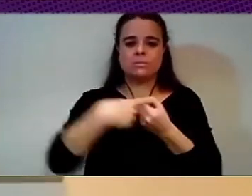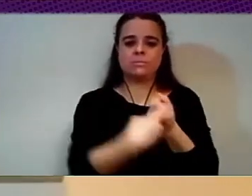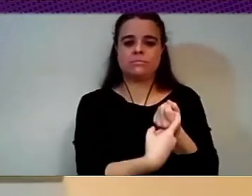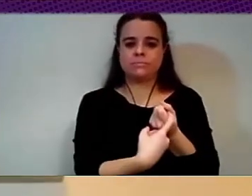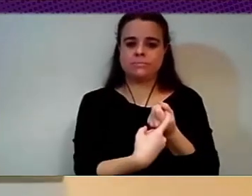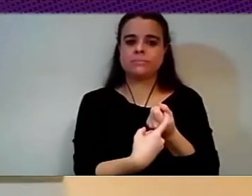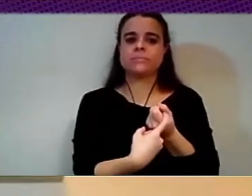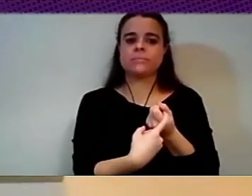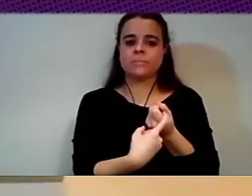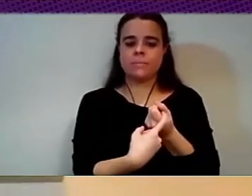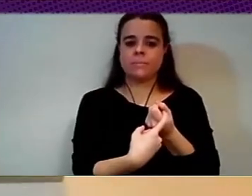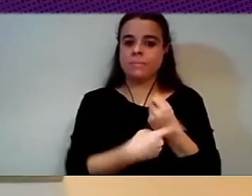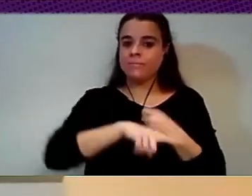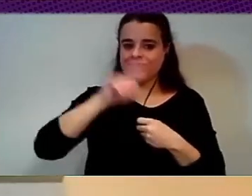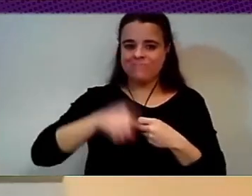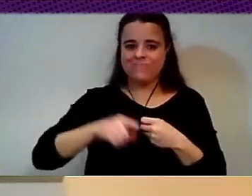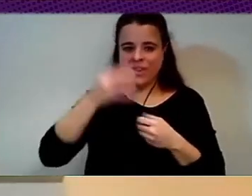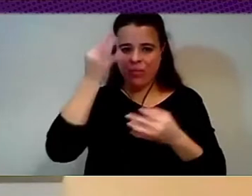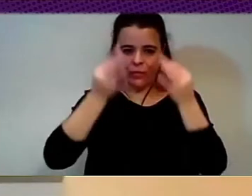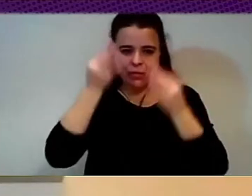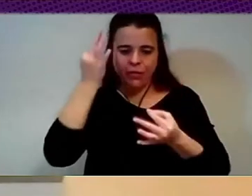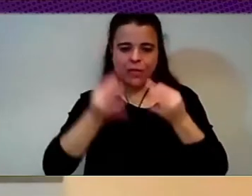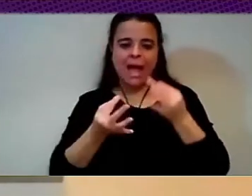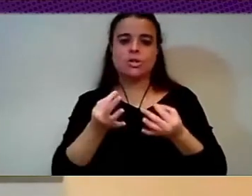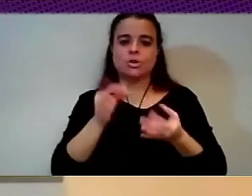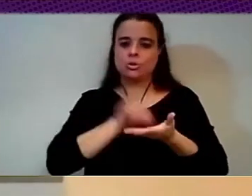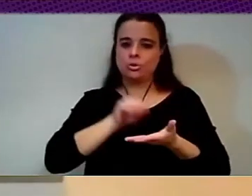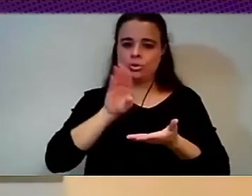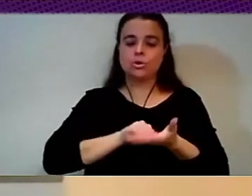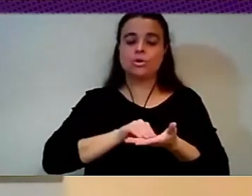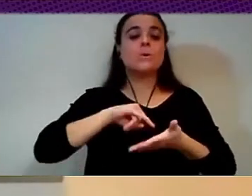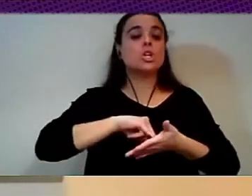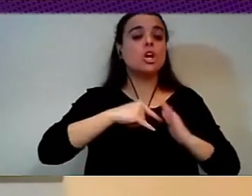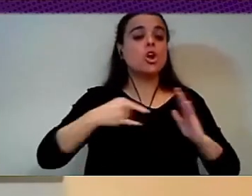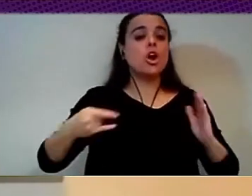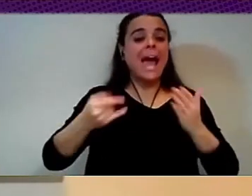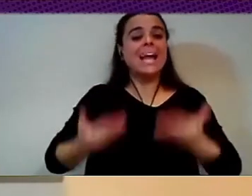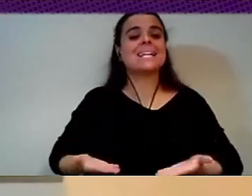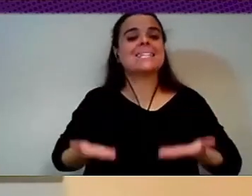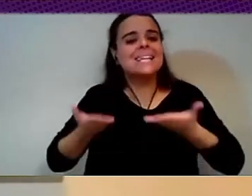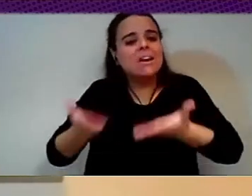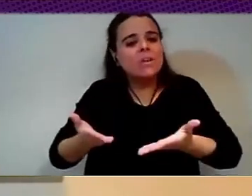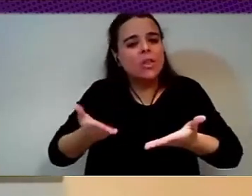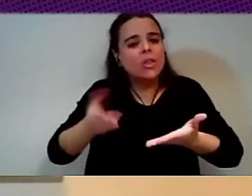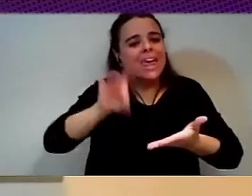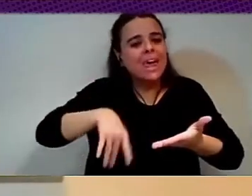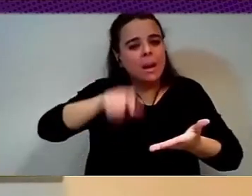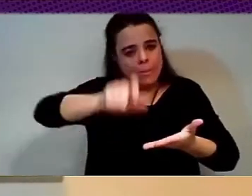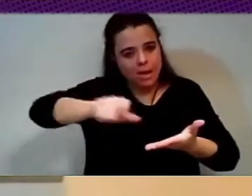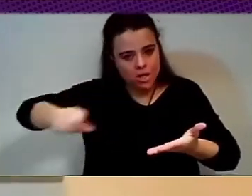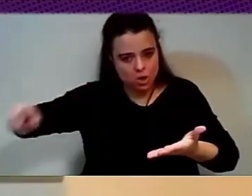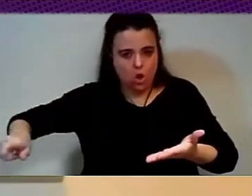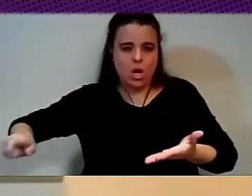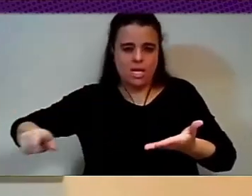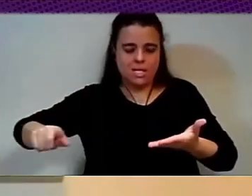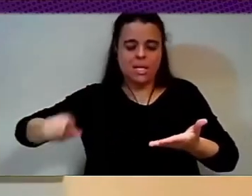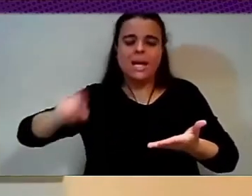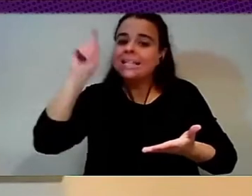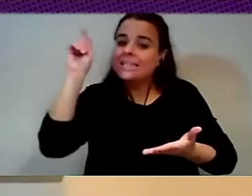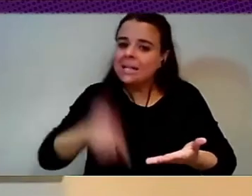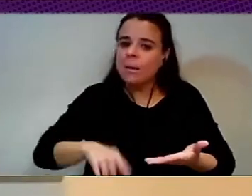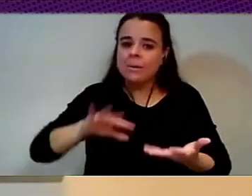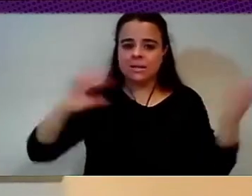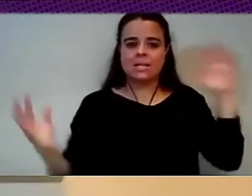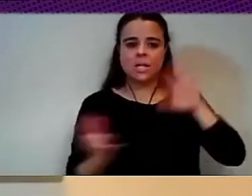at the service of people, at the service of the green transition, at the service of the agenda that Ada Colau was